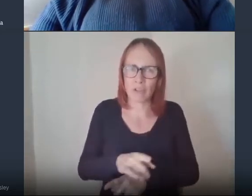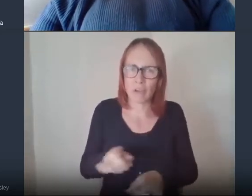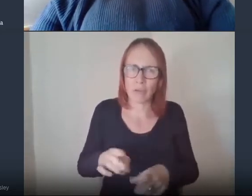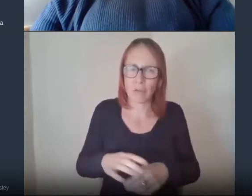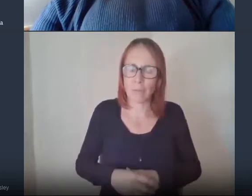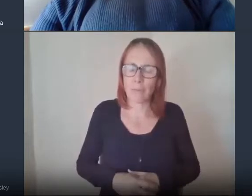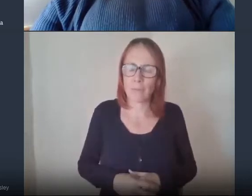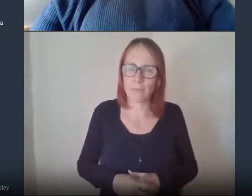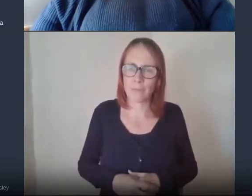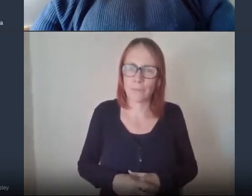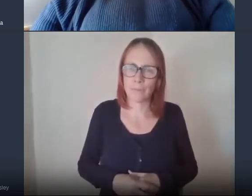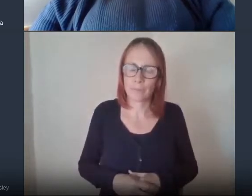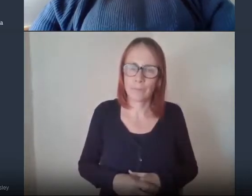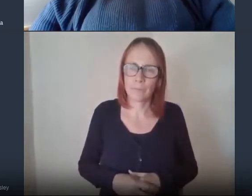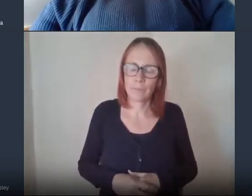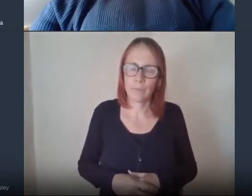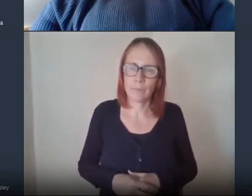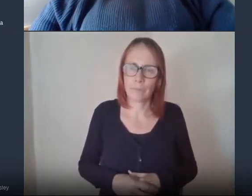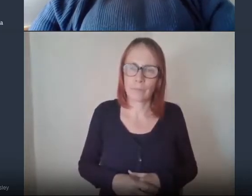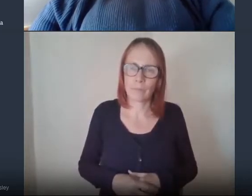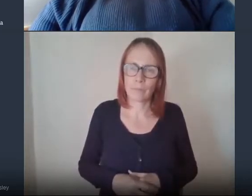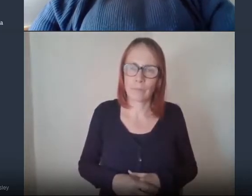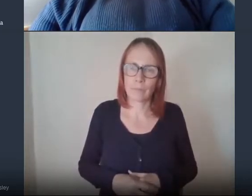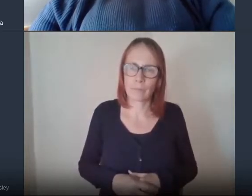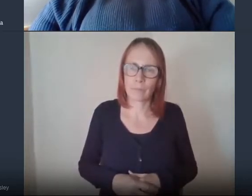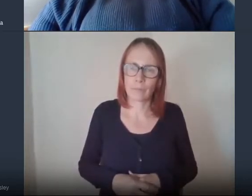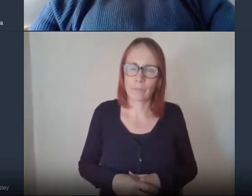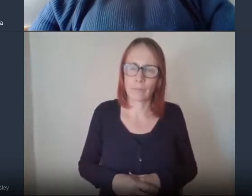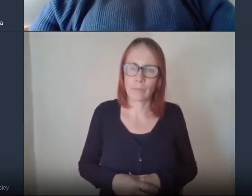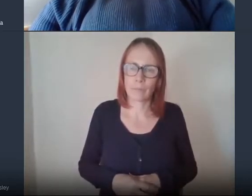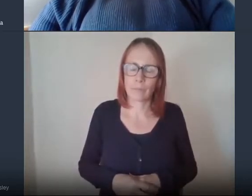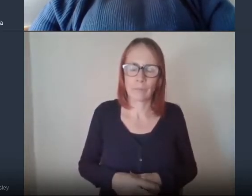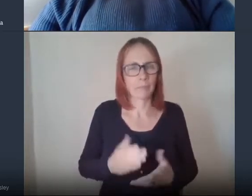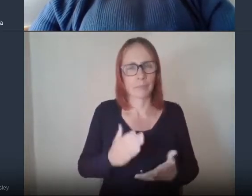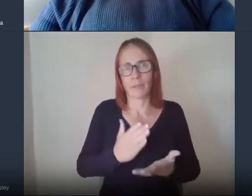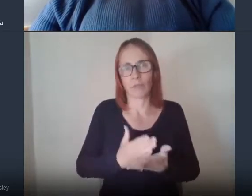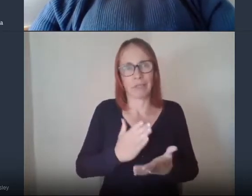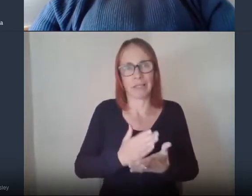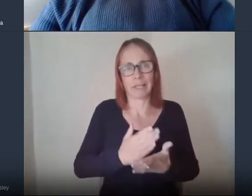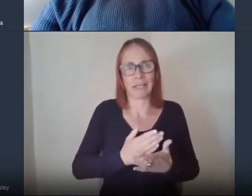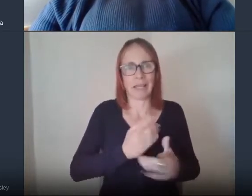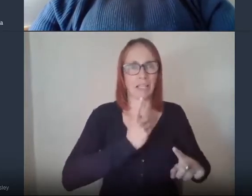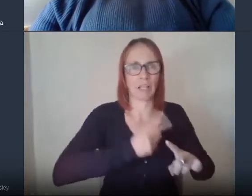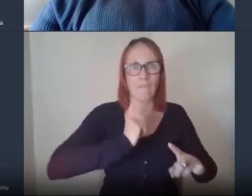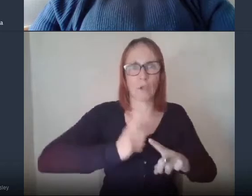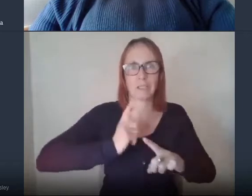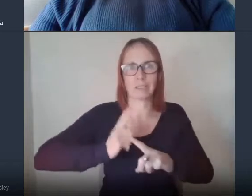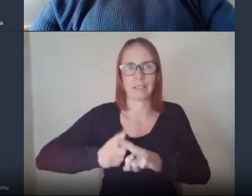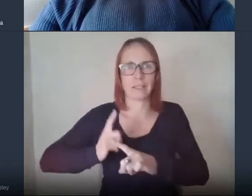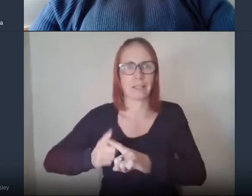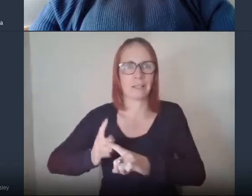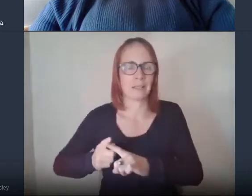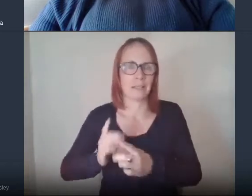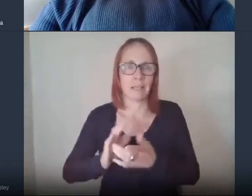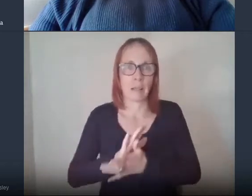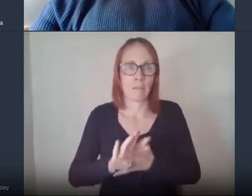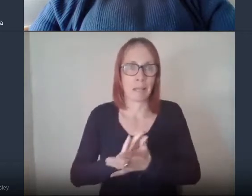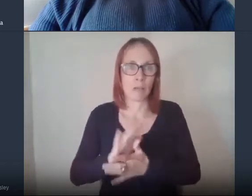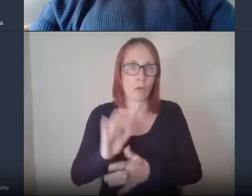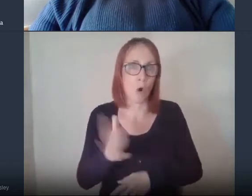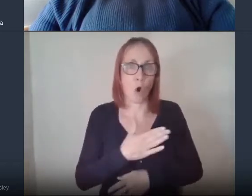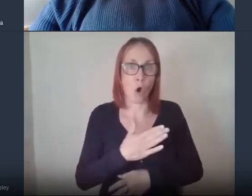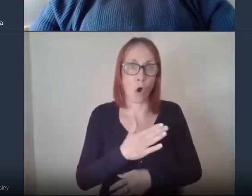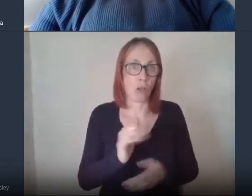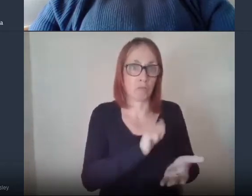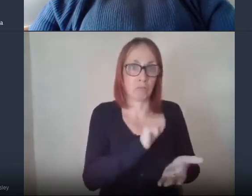think i think think as we we understand and the whole diversity model is we have to accept that there's a place for everybody and i